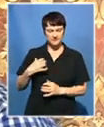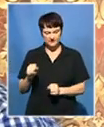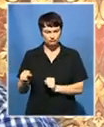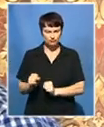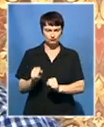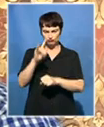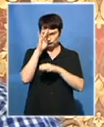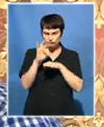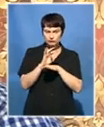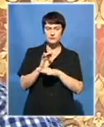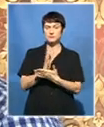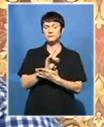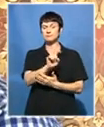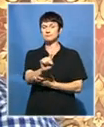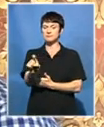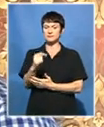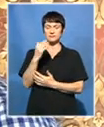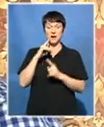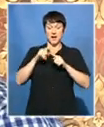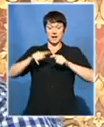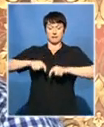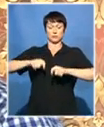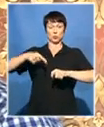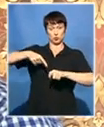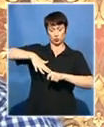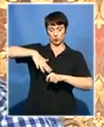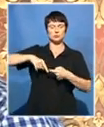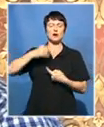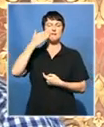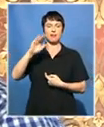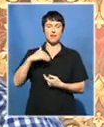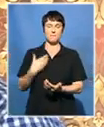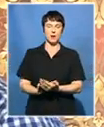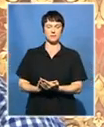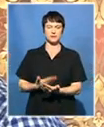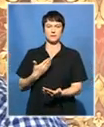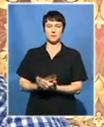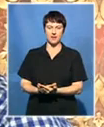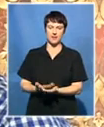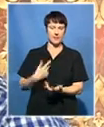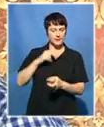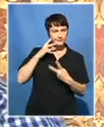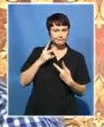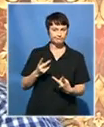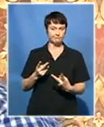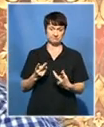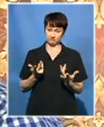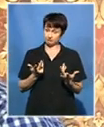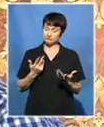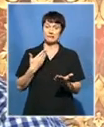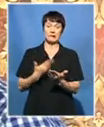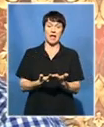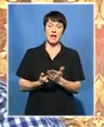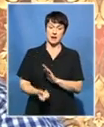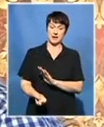in some strategic areas like Cape Town where we possibly must discuss the potential of